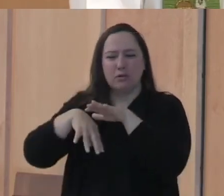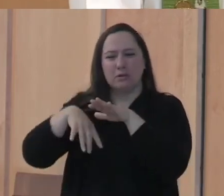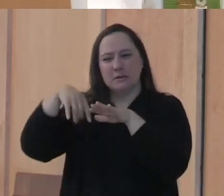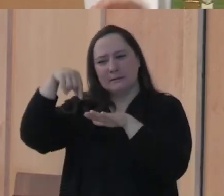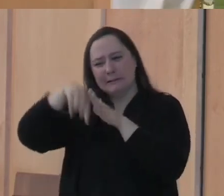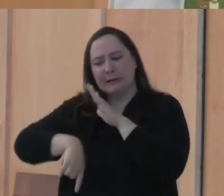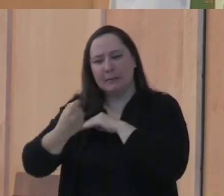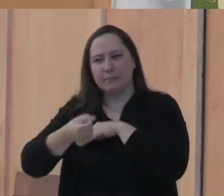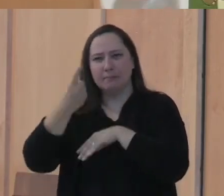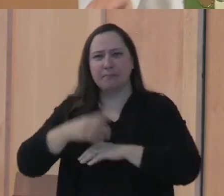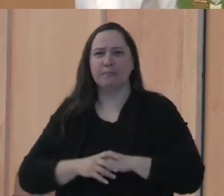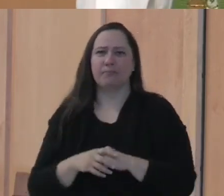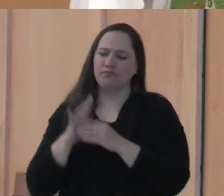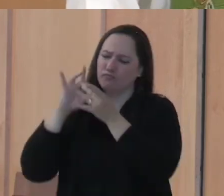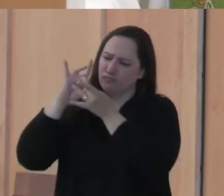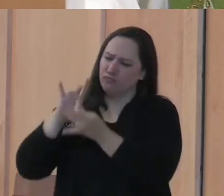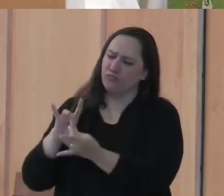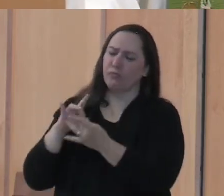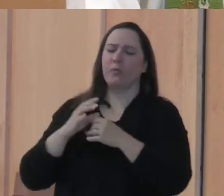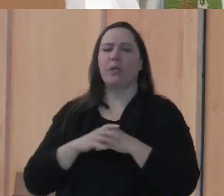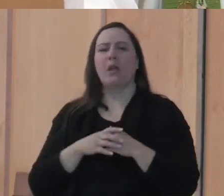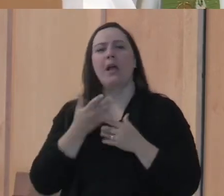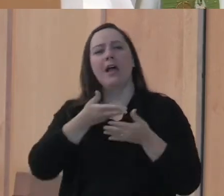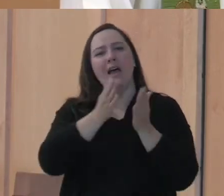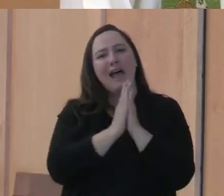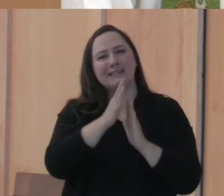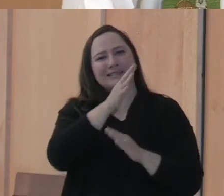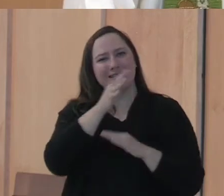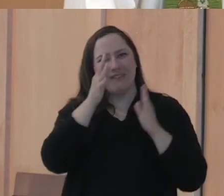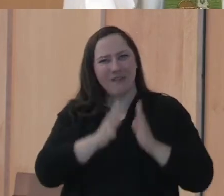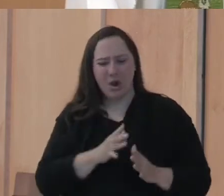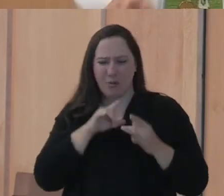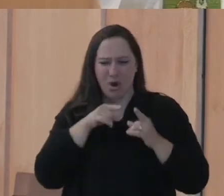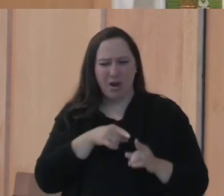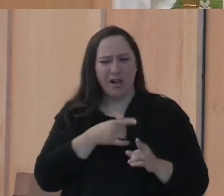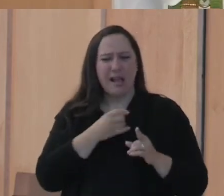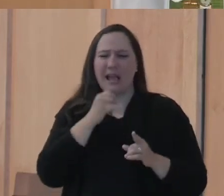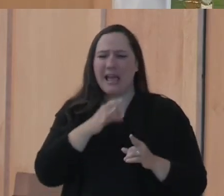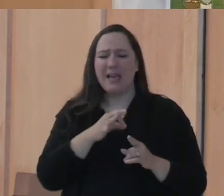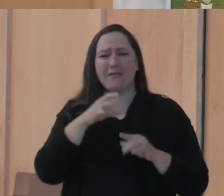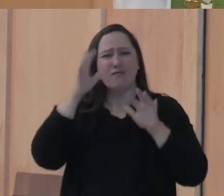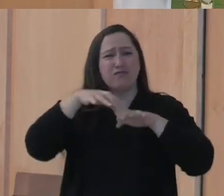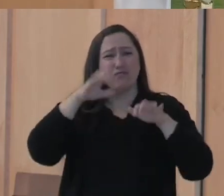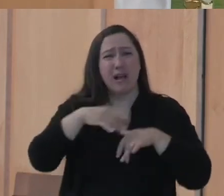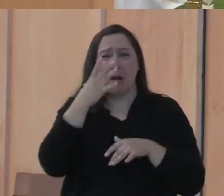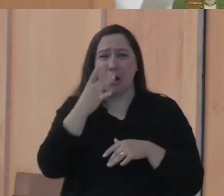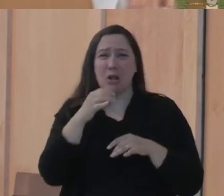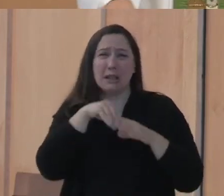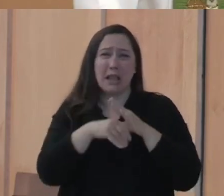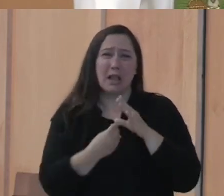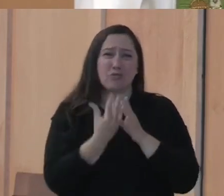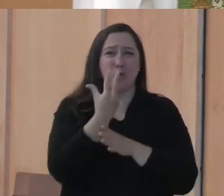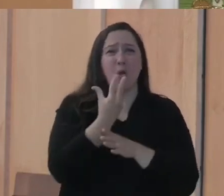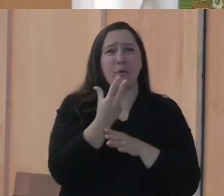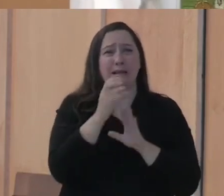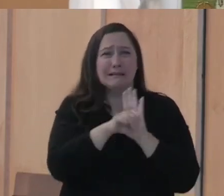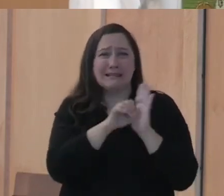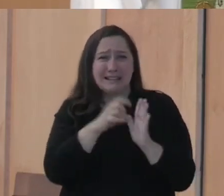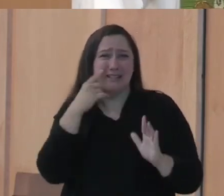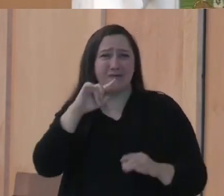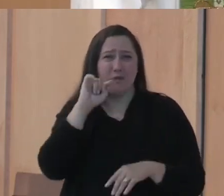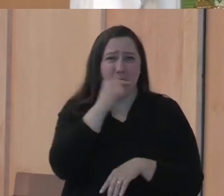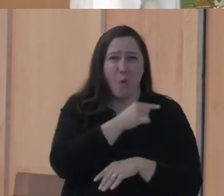deep. Again, I asked a farmer about that, and the reality is if there's too much rain early in the growing season on the corn, that can be a bad thing.